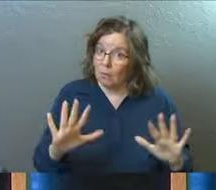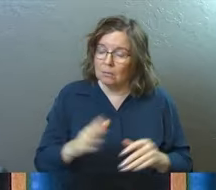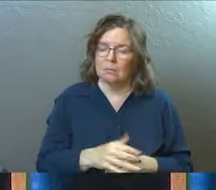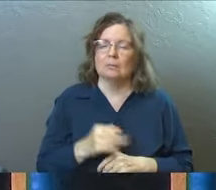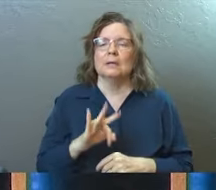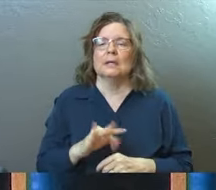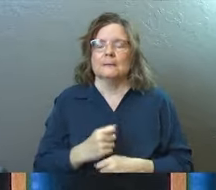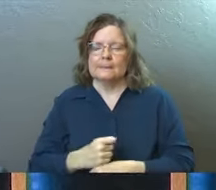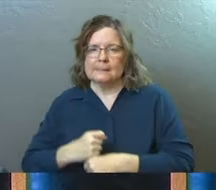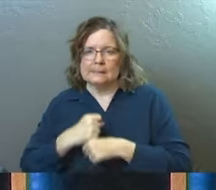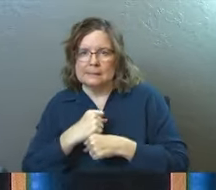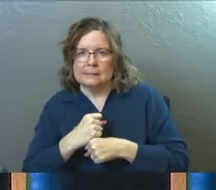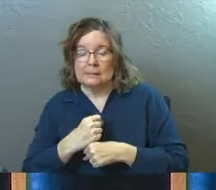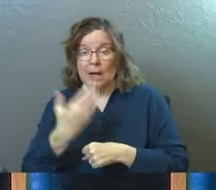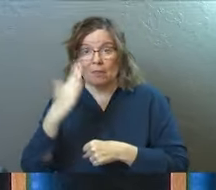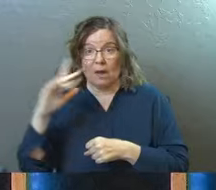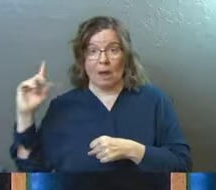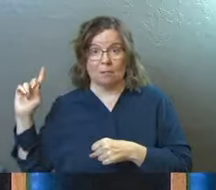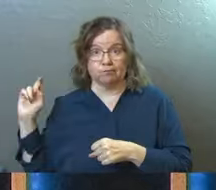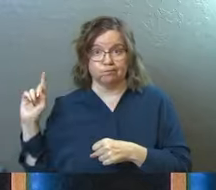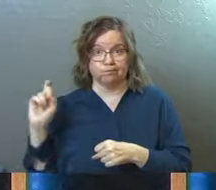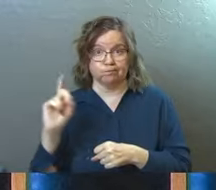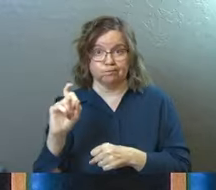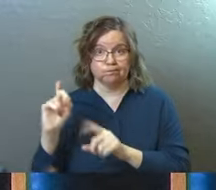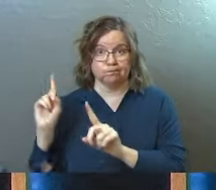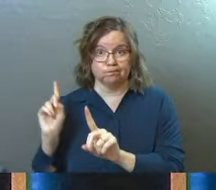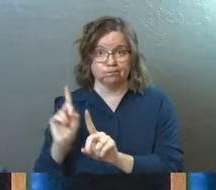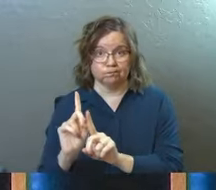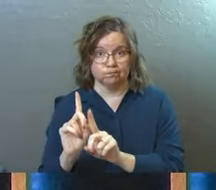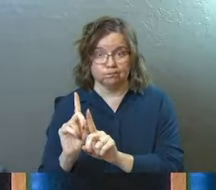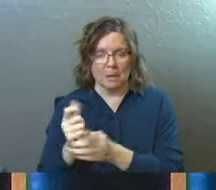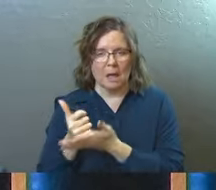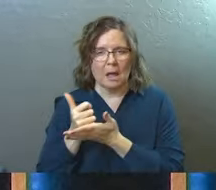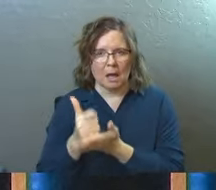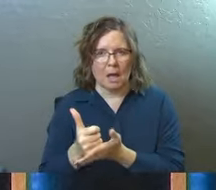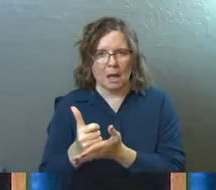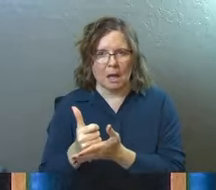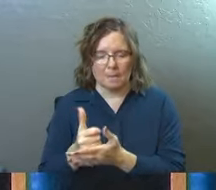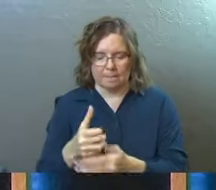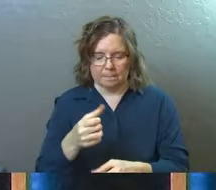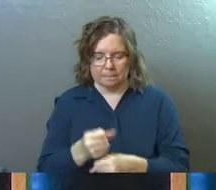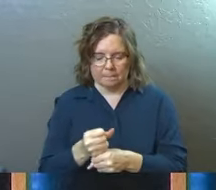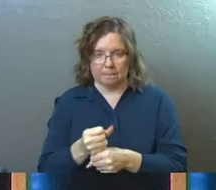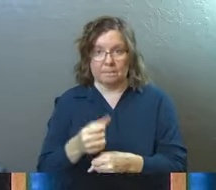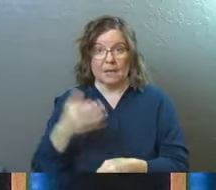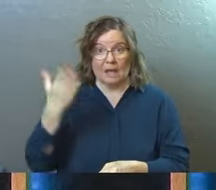if God comes walking up in that moment and says, let me help you with that bat.